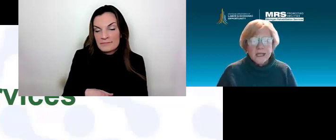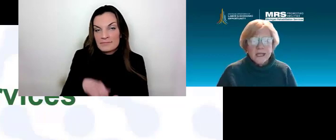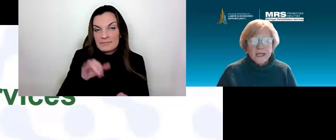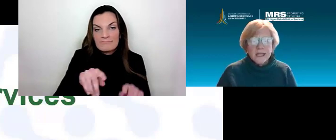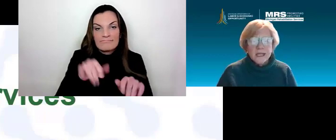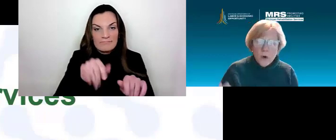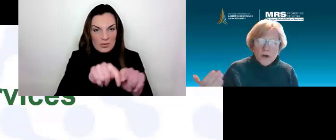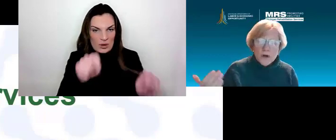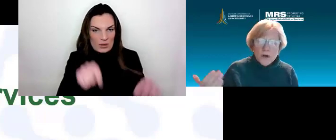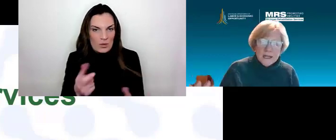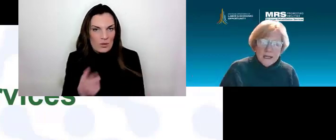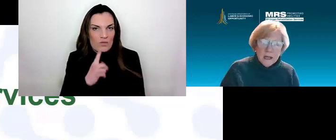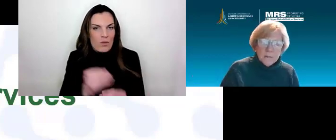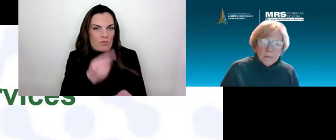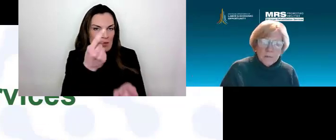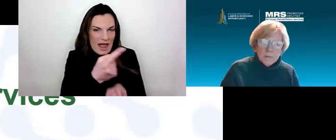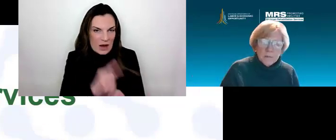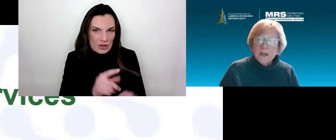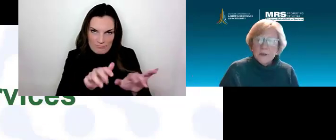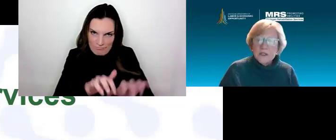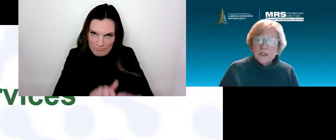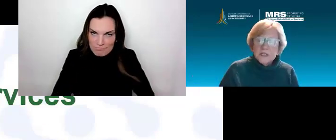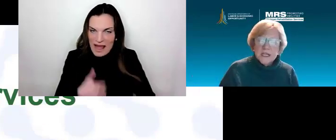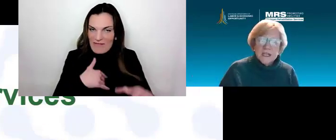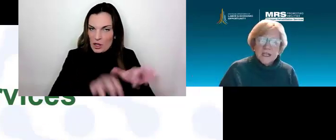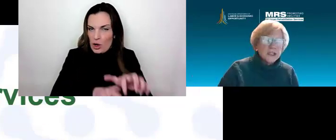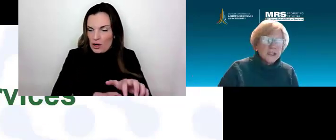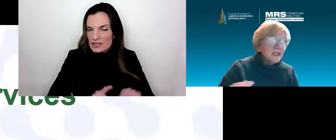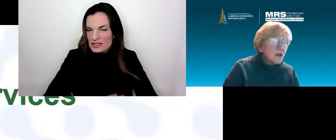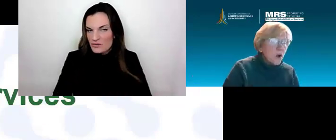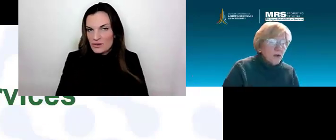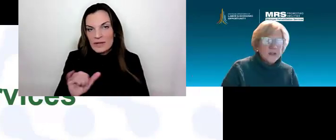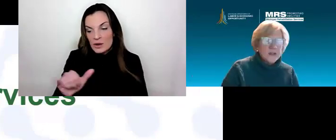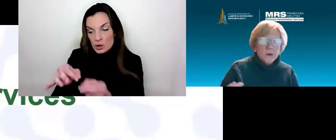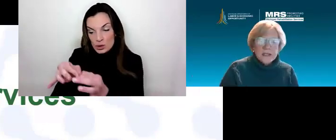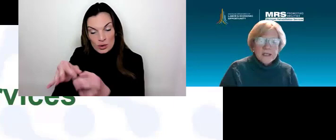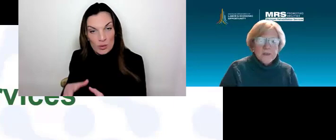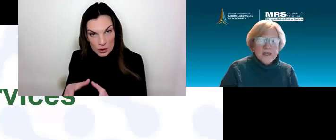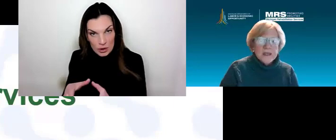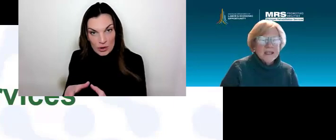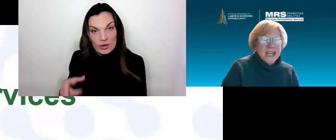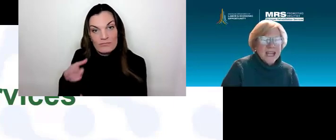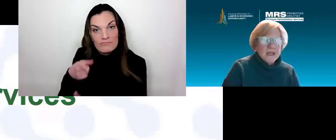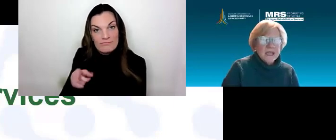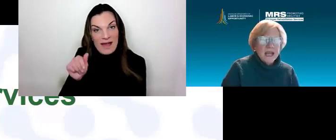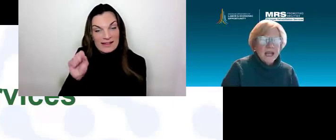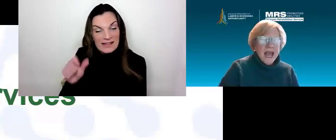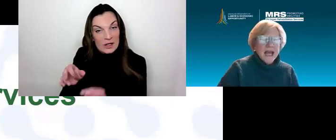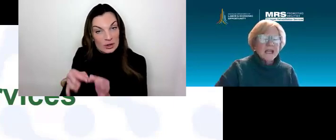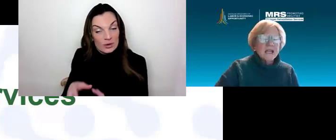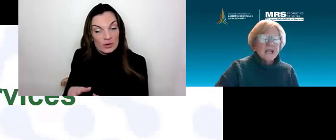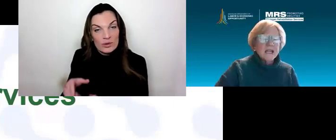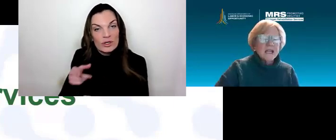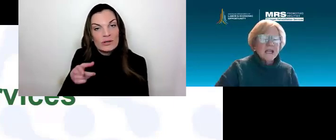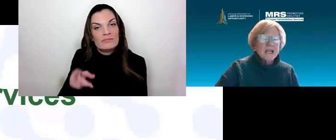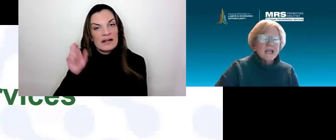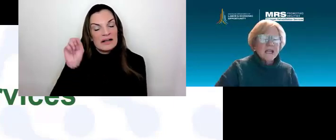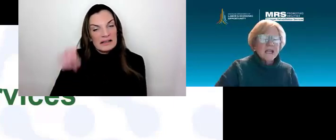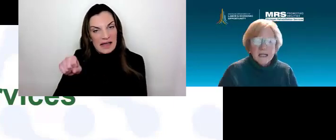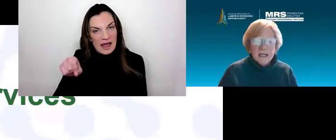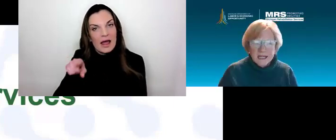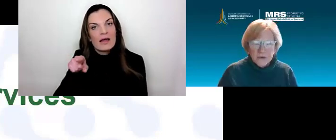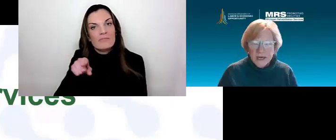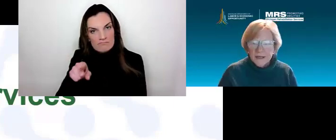accurately. And of course, American Sign Language interpretation is also something that can be added to